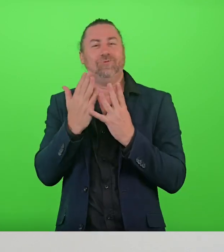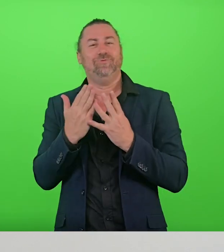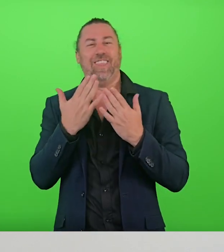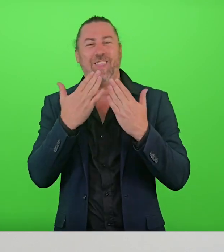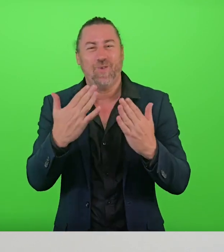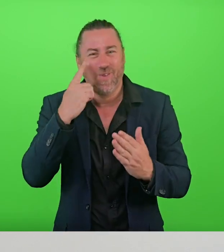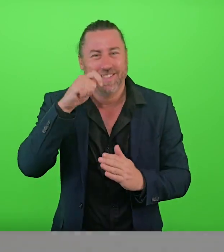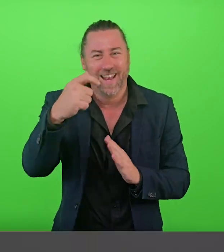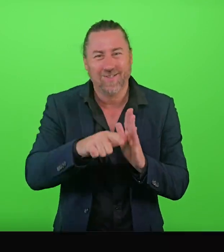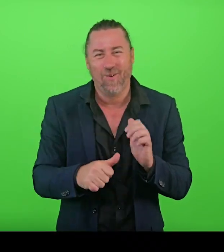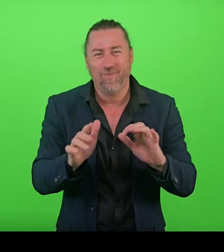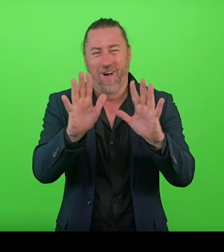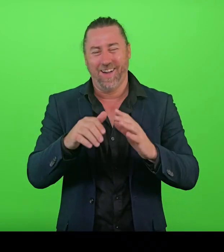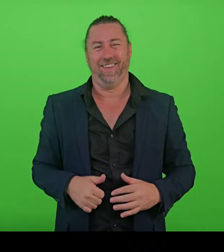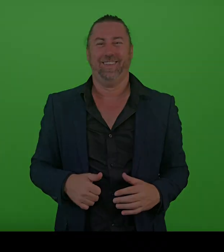See you next time. Bye-bye.